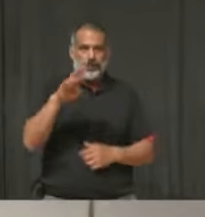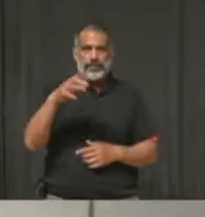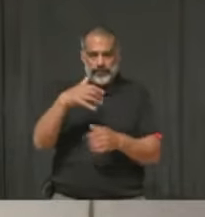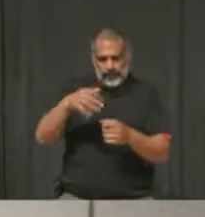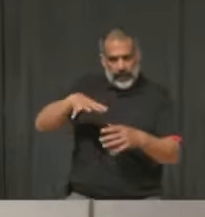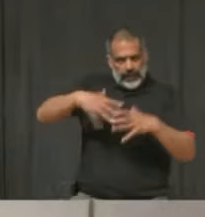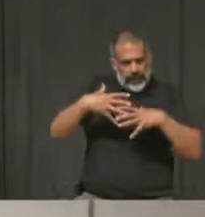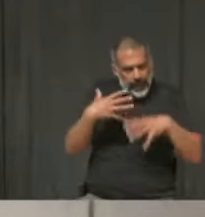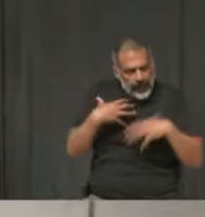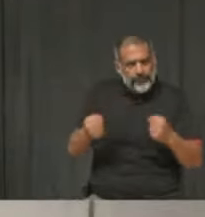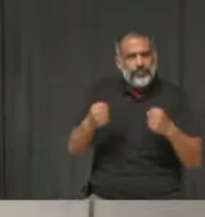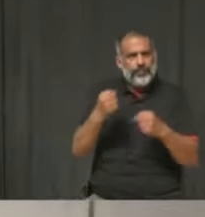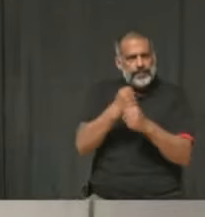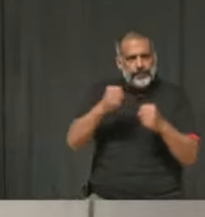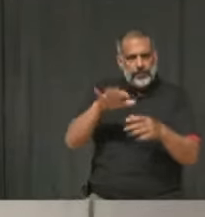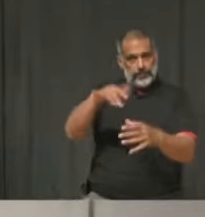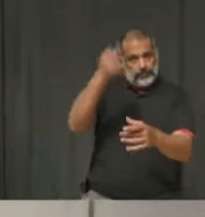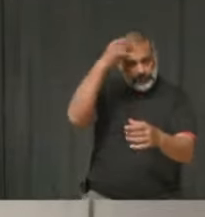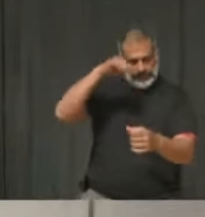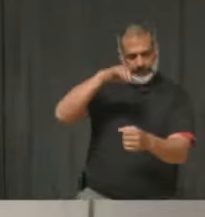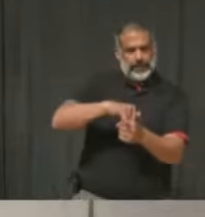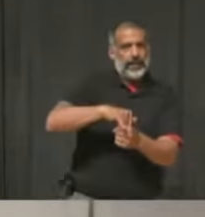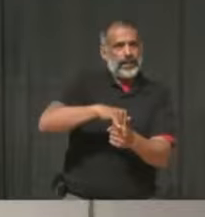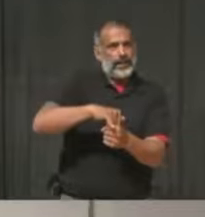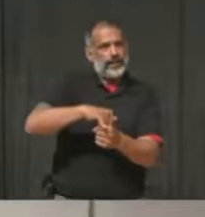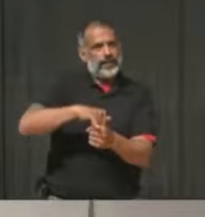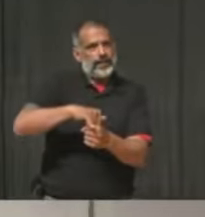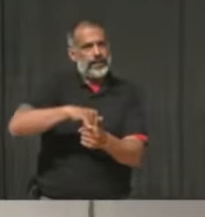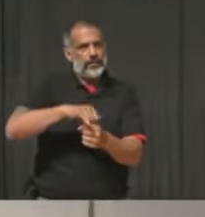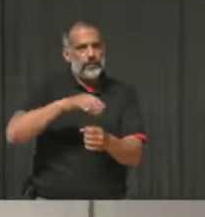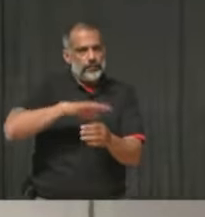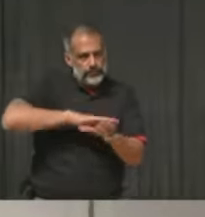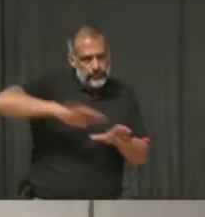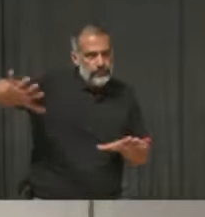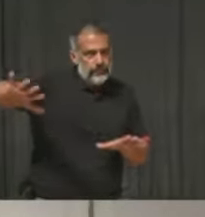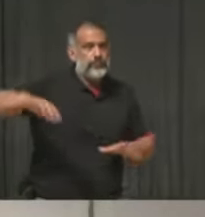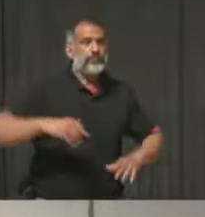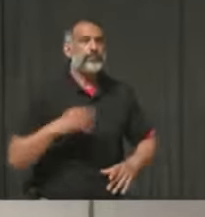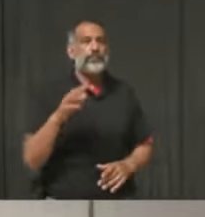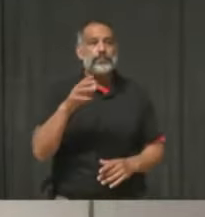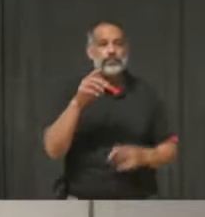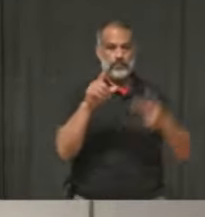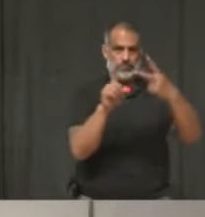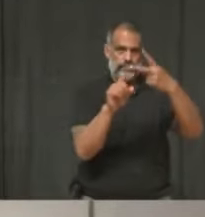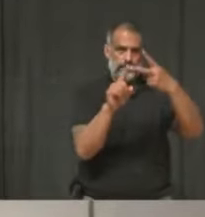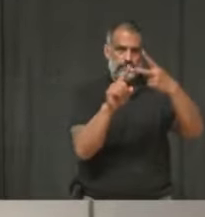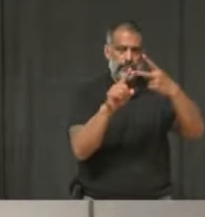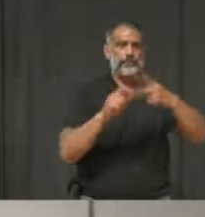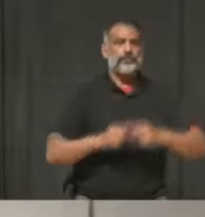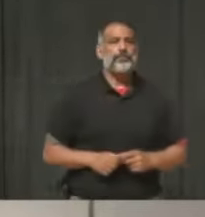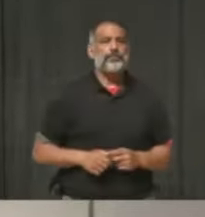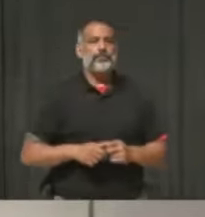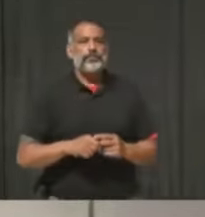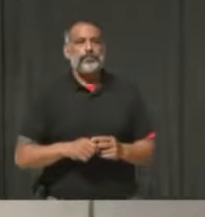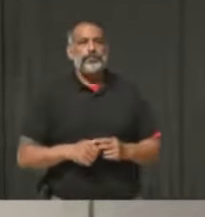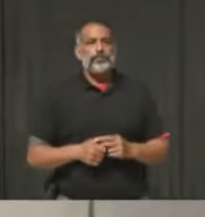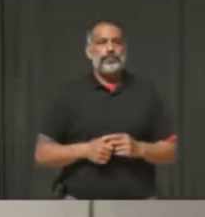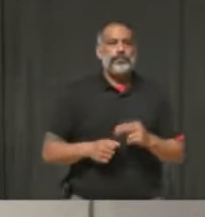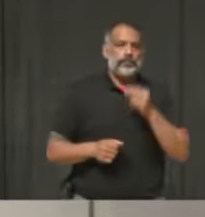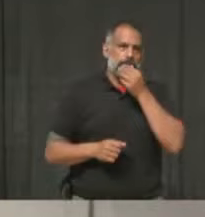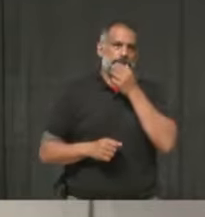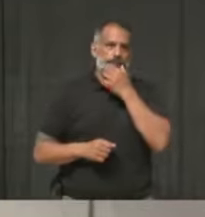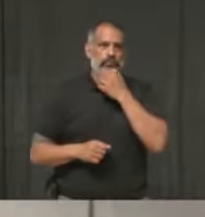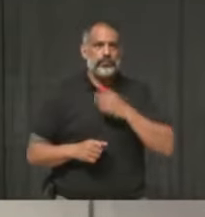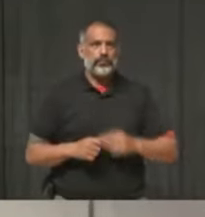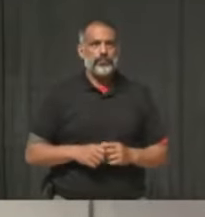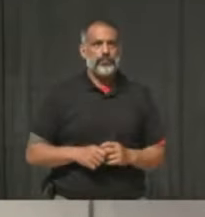cases, infections. So that's important. Also, the other part is important. You know, if we would, you know, move on and move into